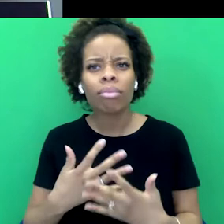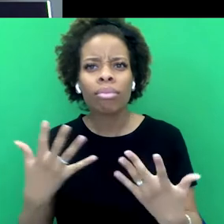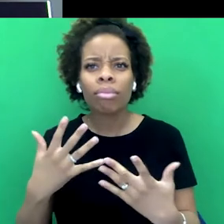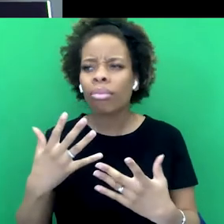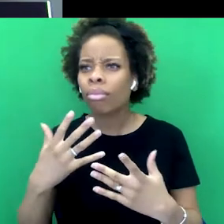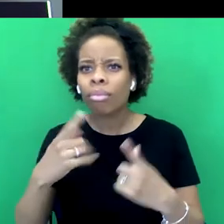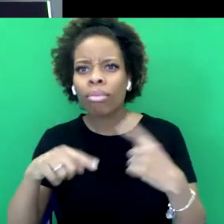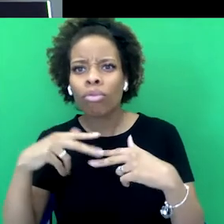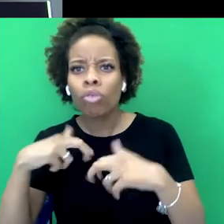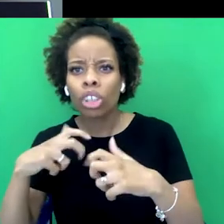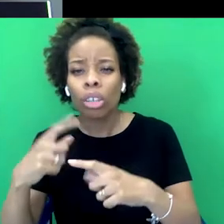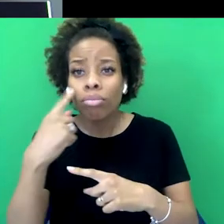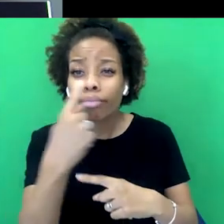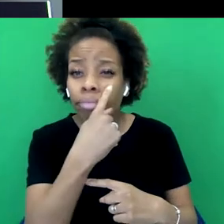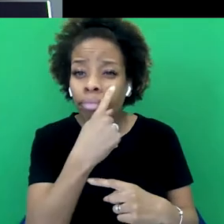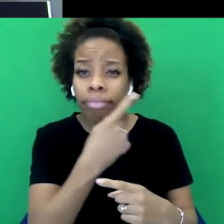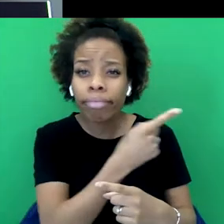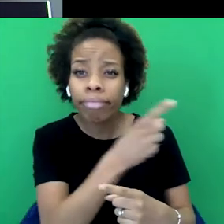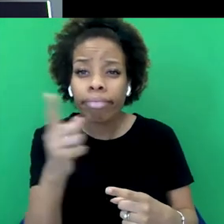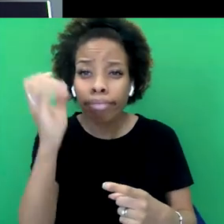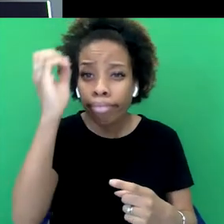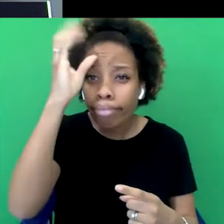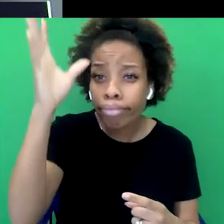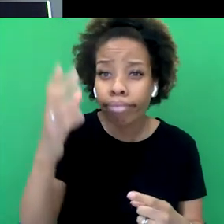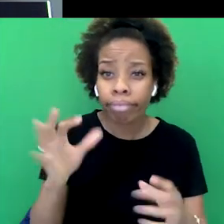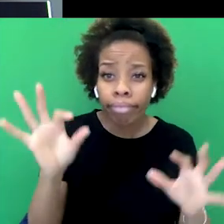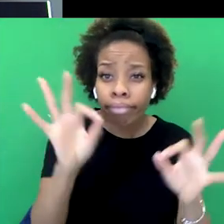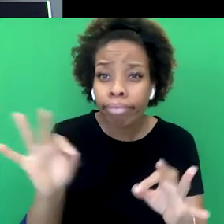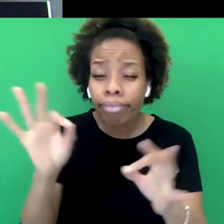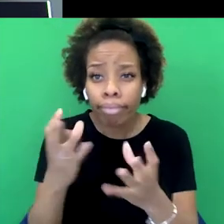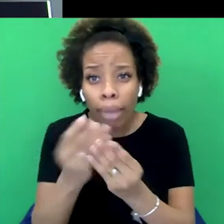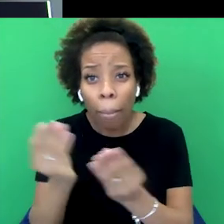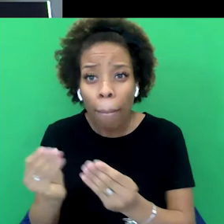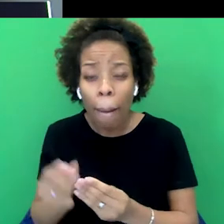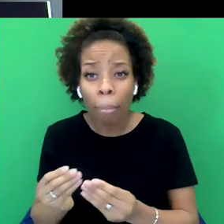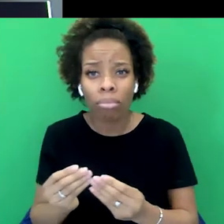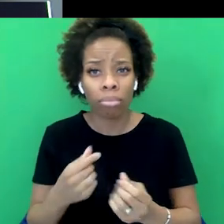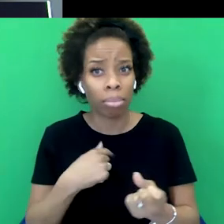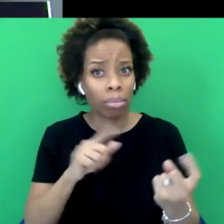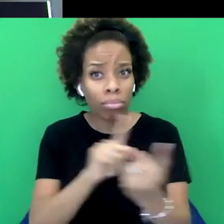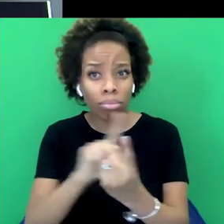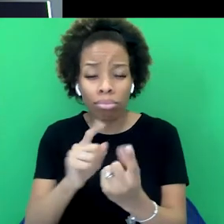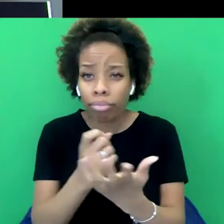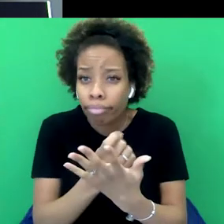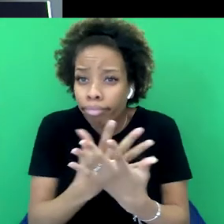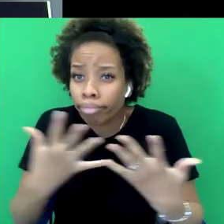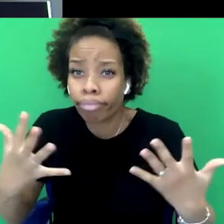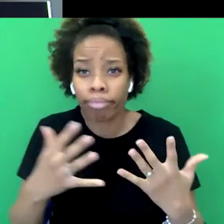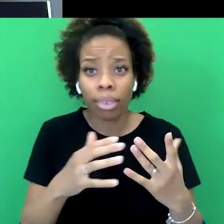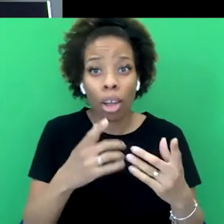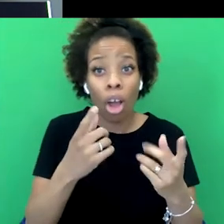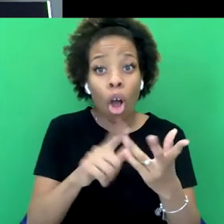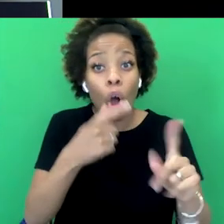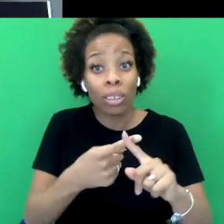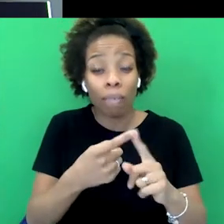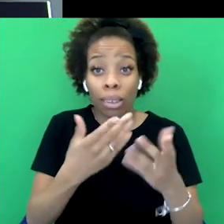Britain. I've heard from dozens of Oxbridge graduates in history who said they didn't study any colonialism, let alone British empire. So I